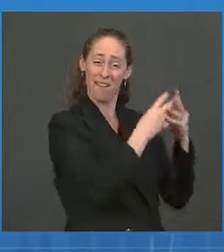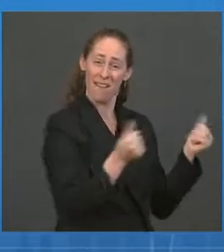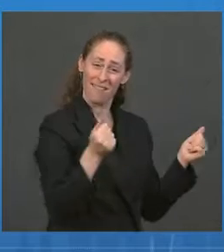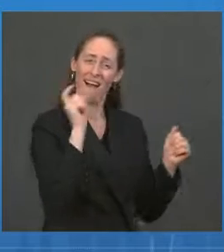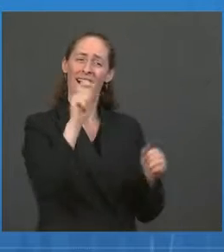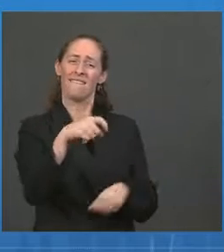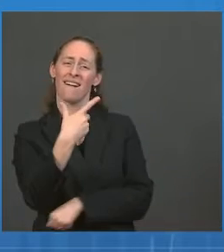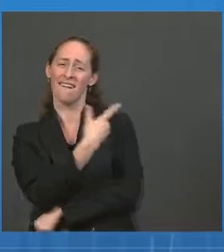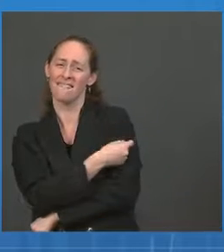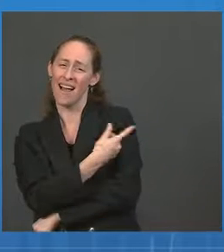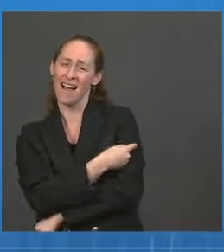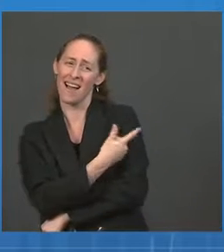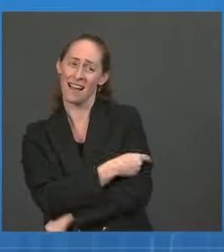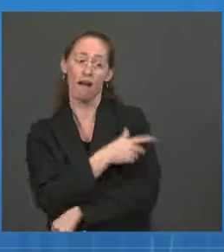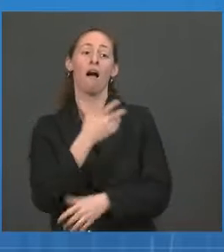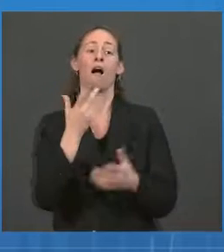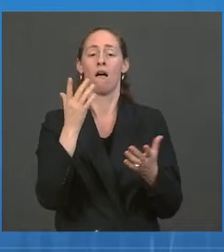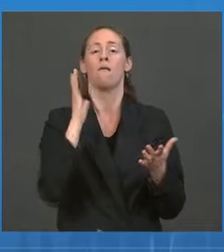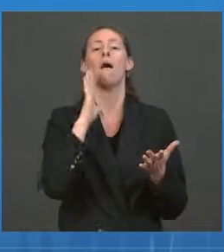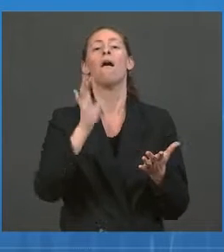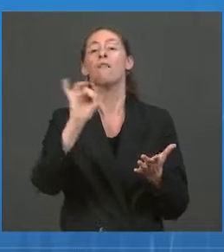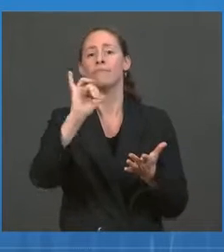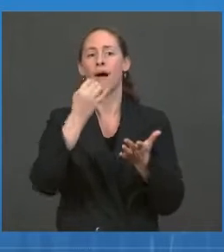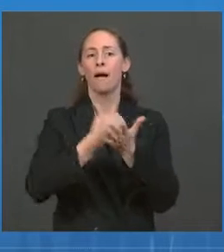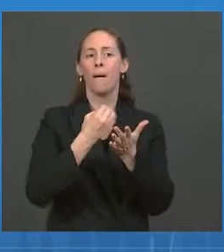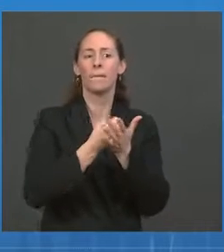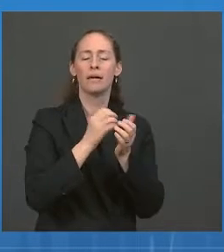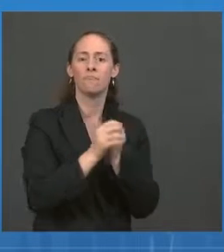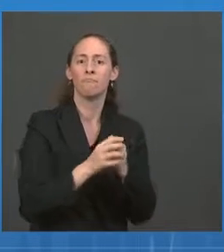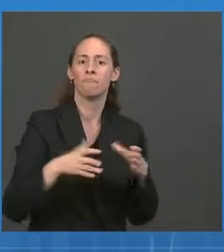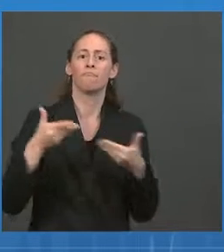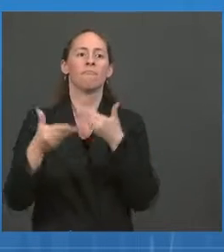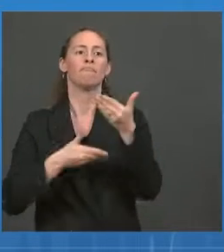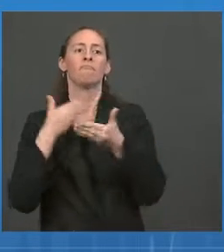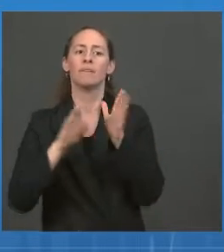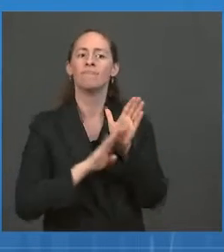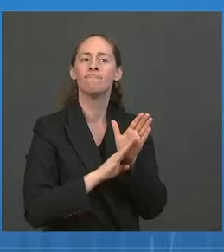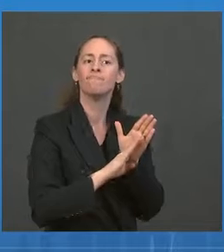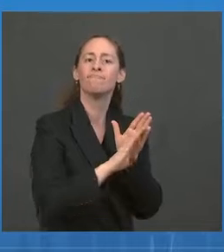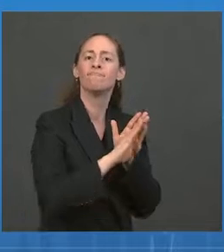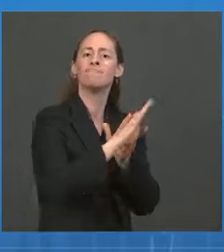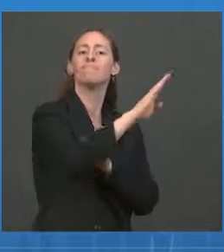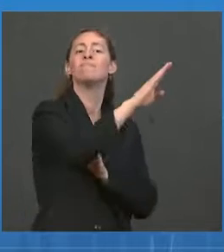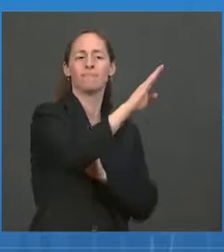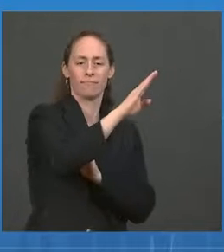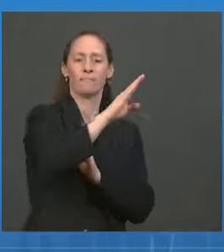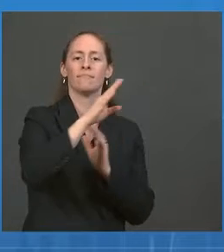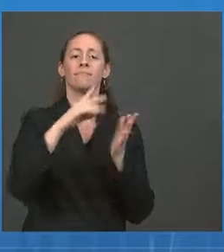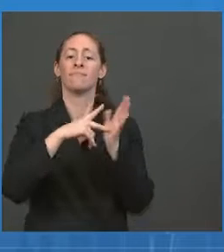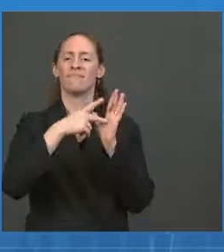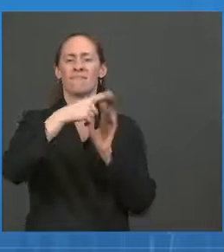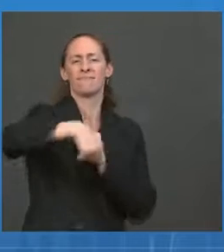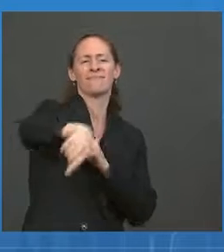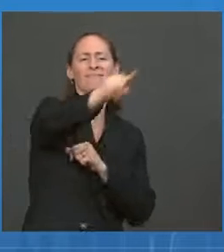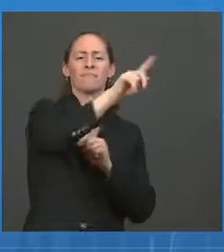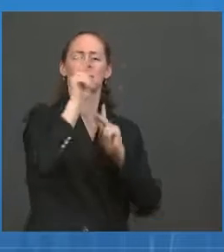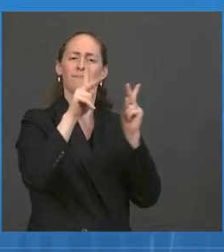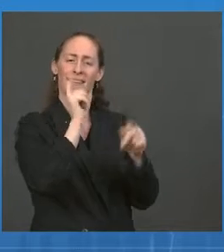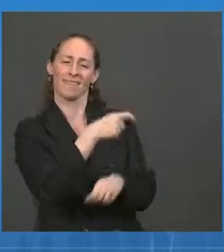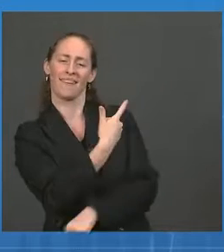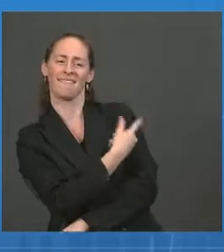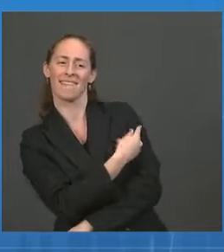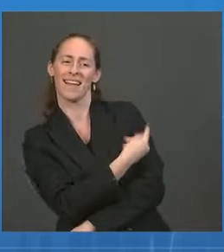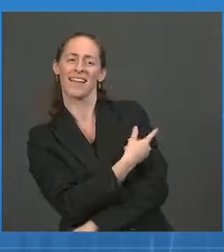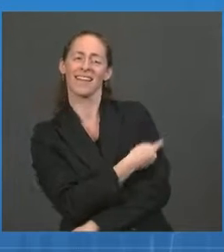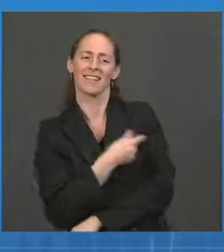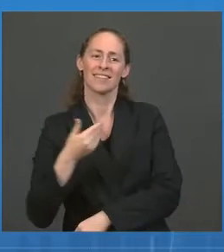By increasing the number of workers that are vaccinated, vaccination requirements will keep workplaces safe and help curb the spread